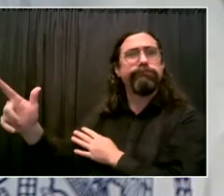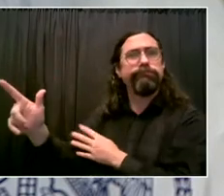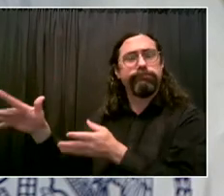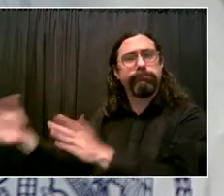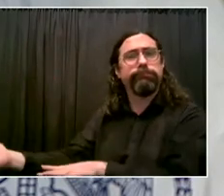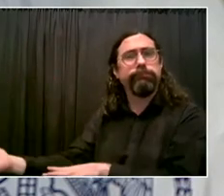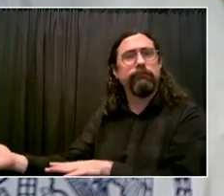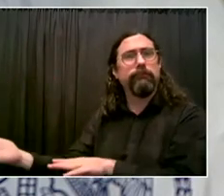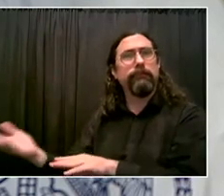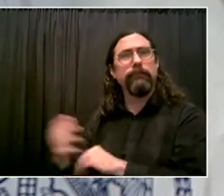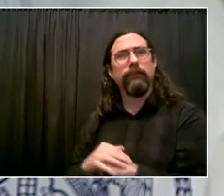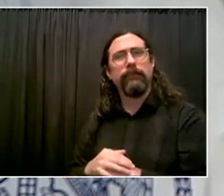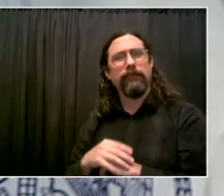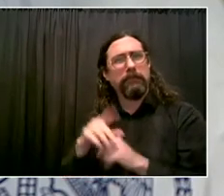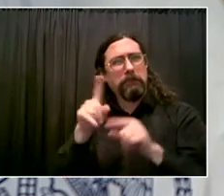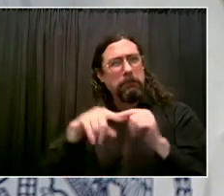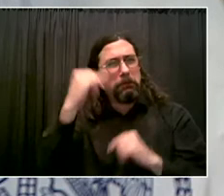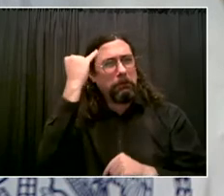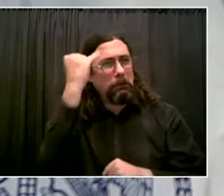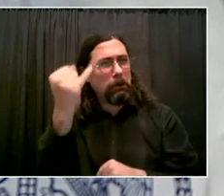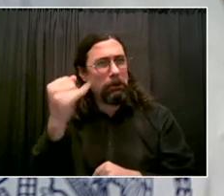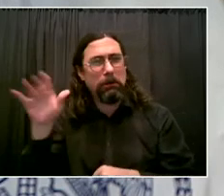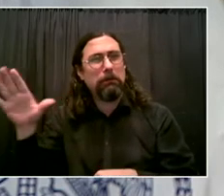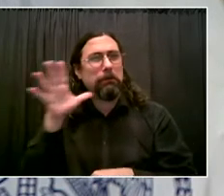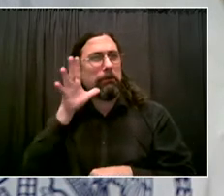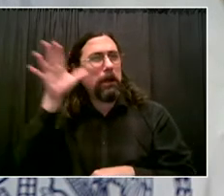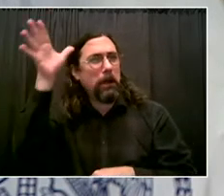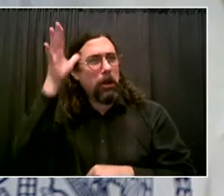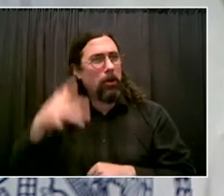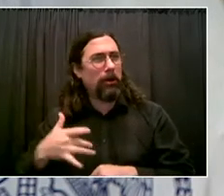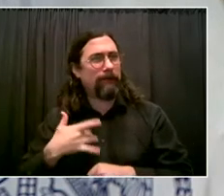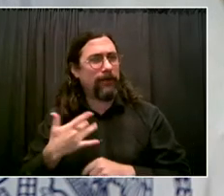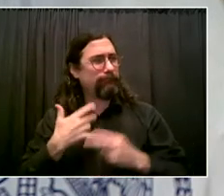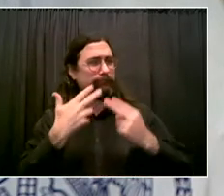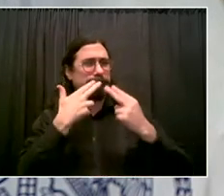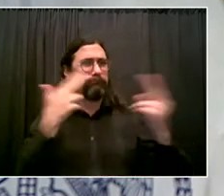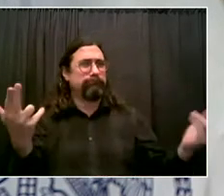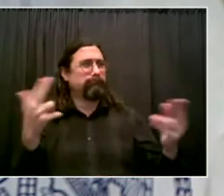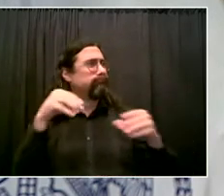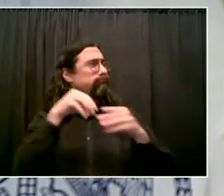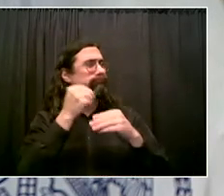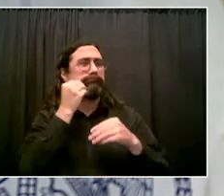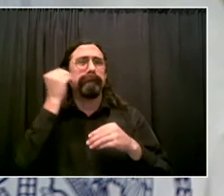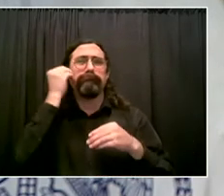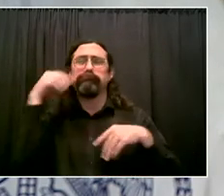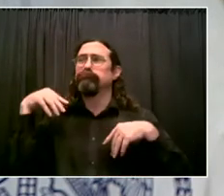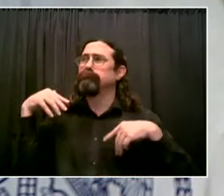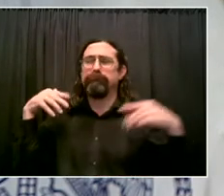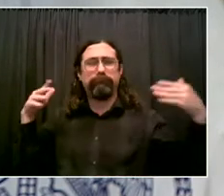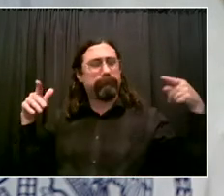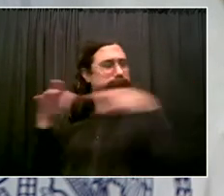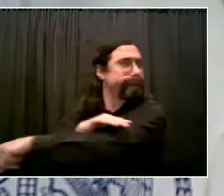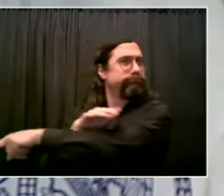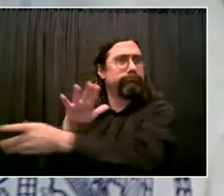constantly, deep down, that we might not